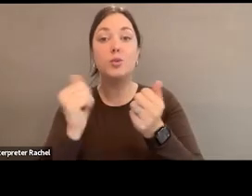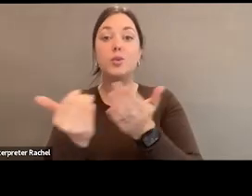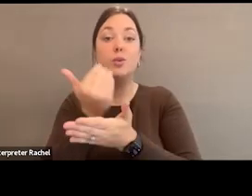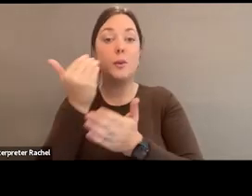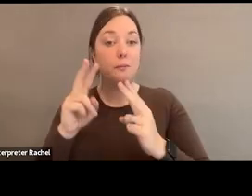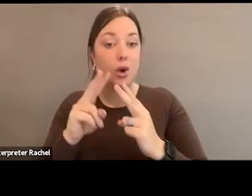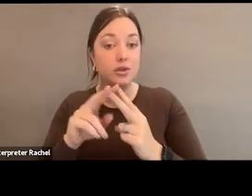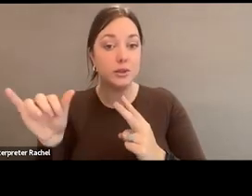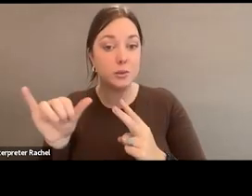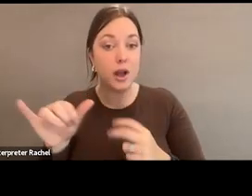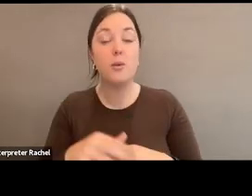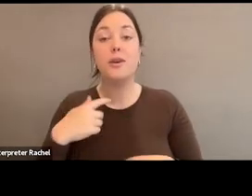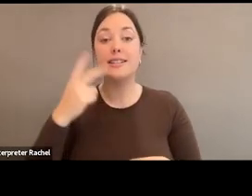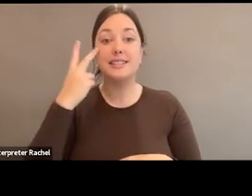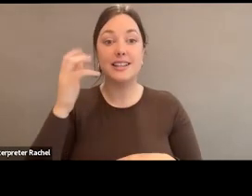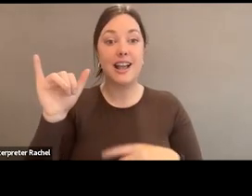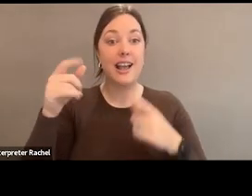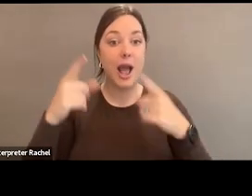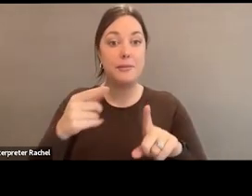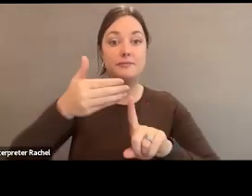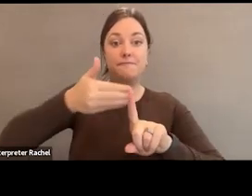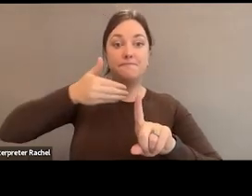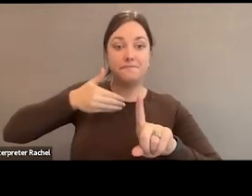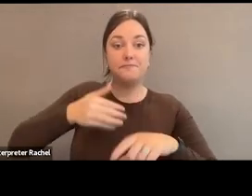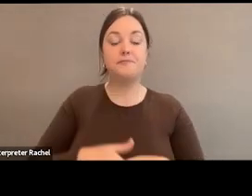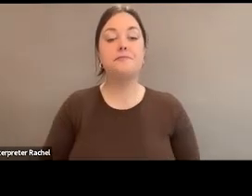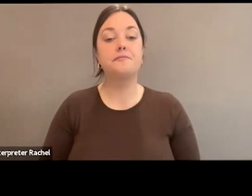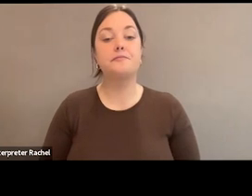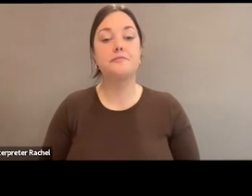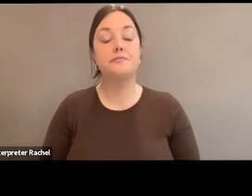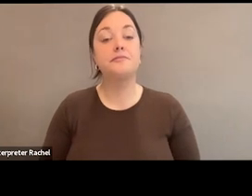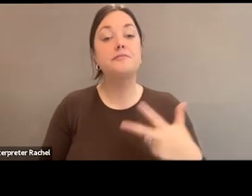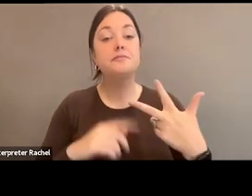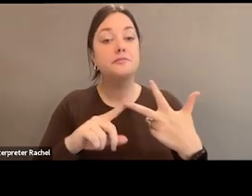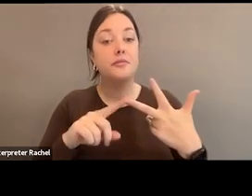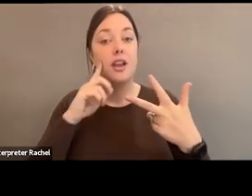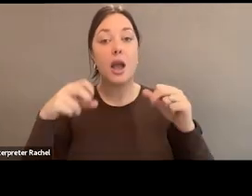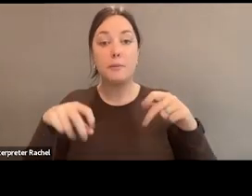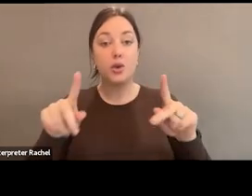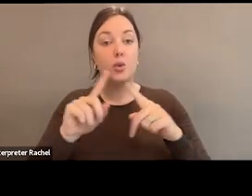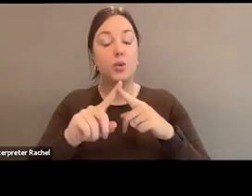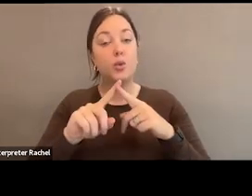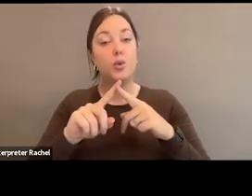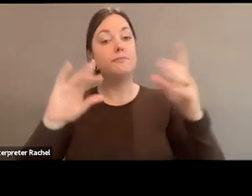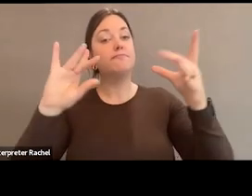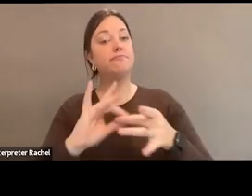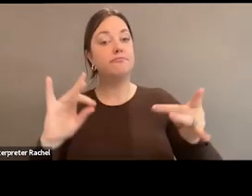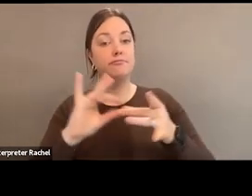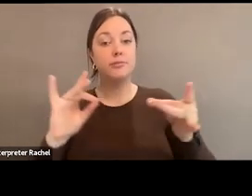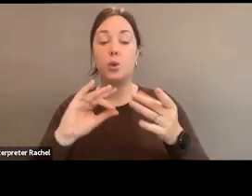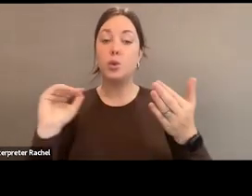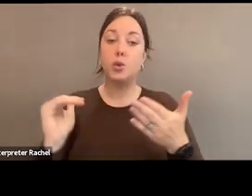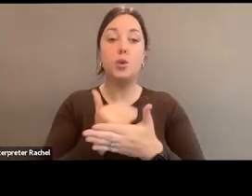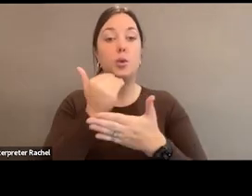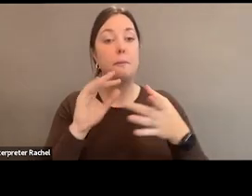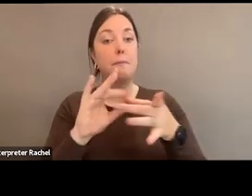happen in the last two crises as well. And we also have the opportunity to forge new and updated messaging points around the